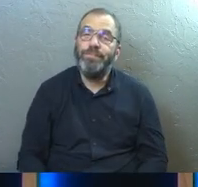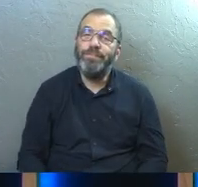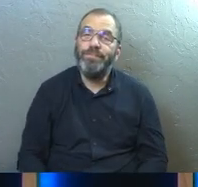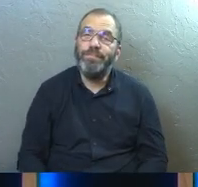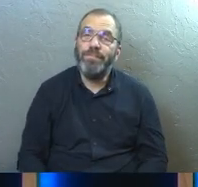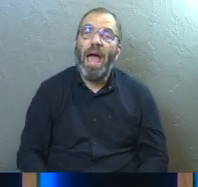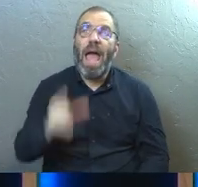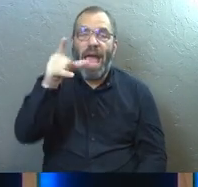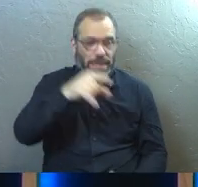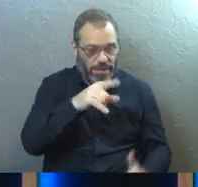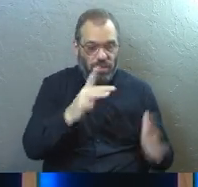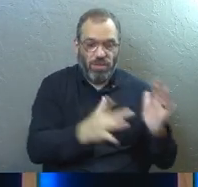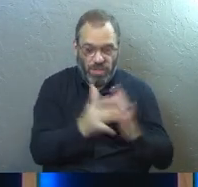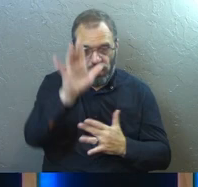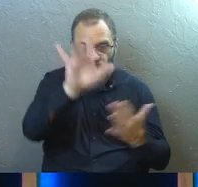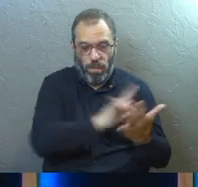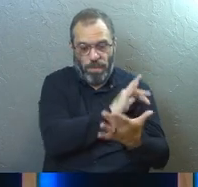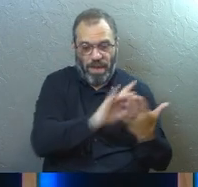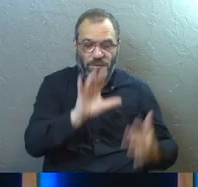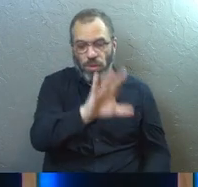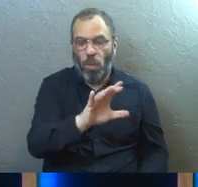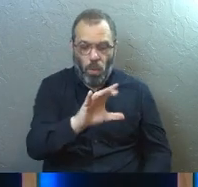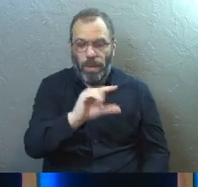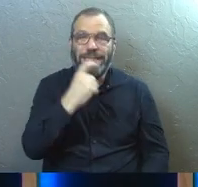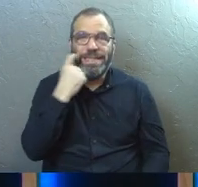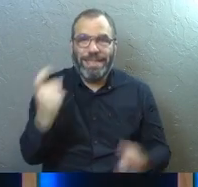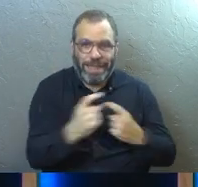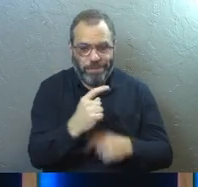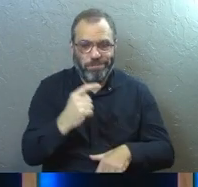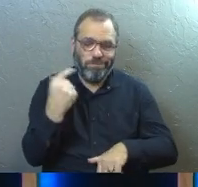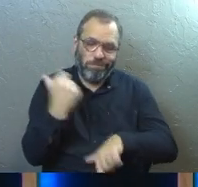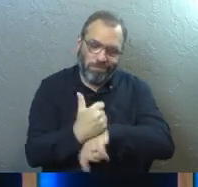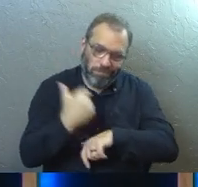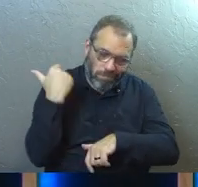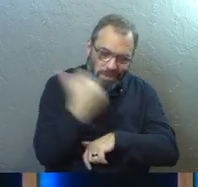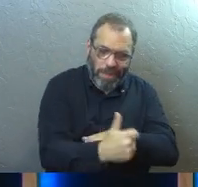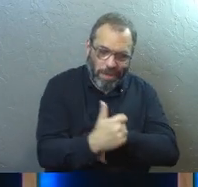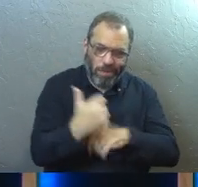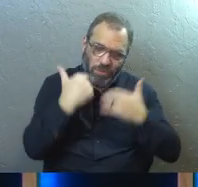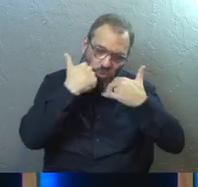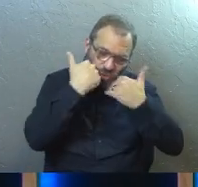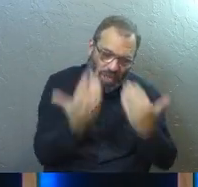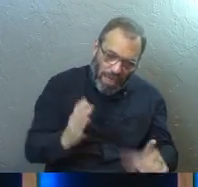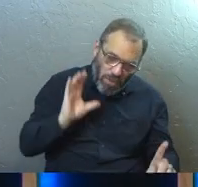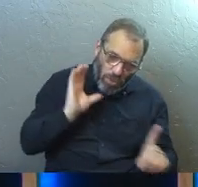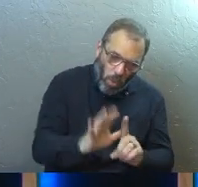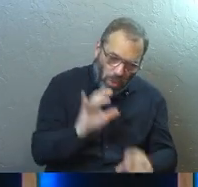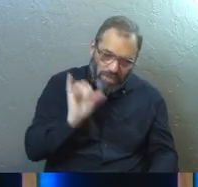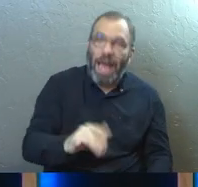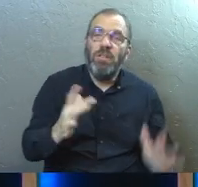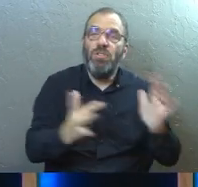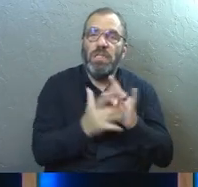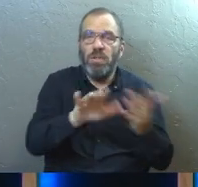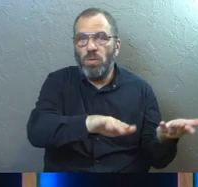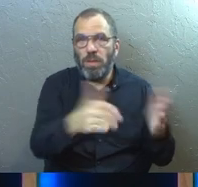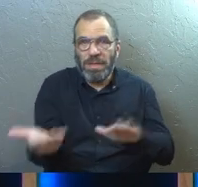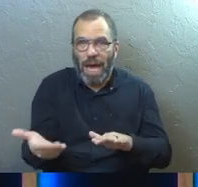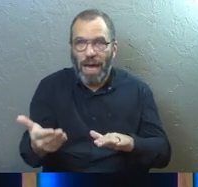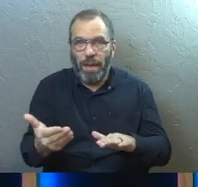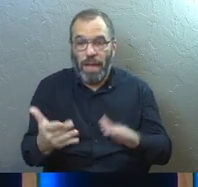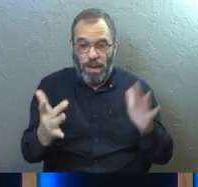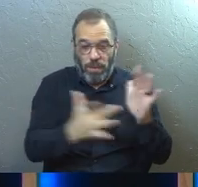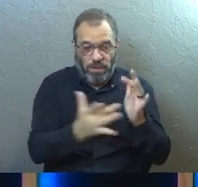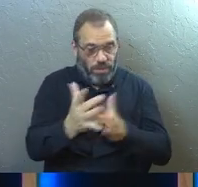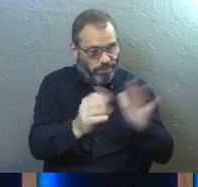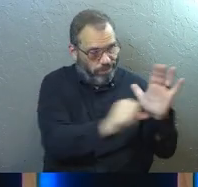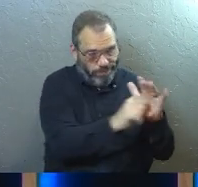And he's going to pay the cost for your guilt for that and for your shame for that. And when Jesus